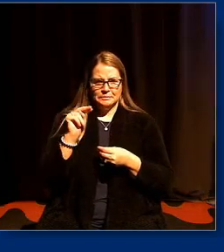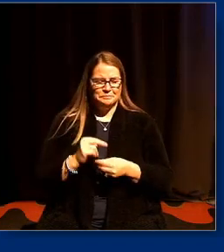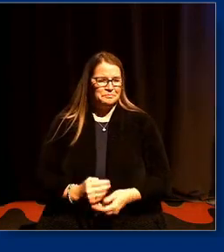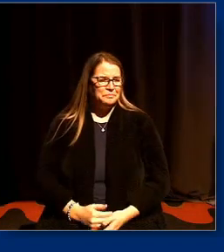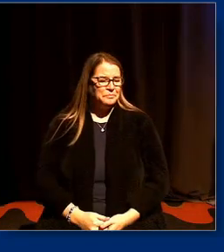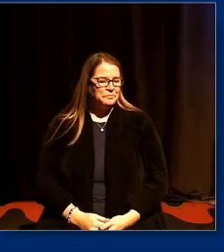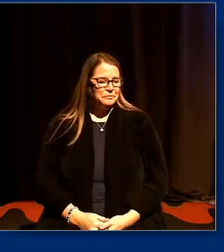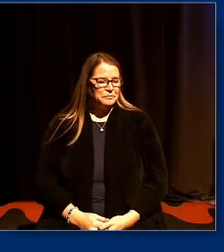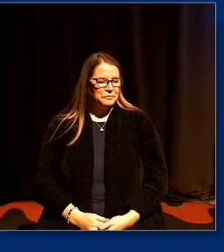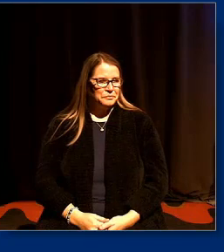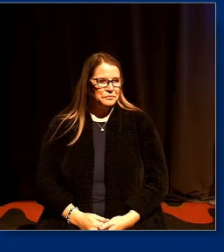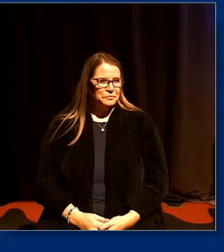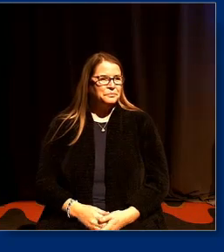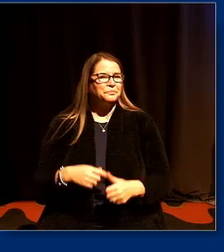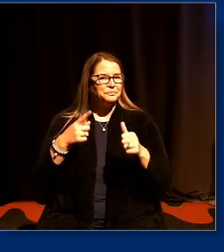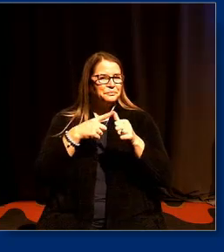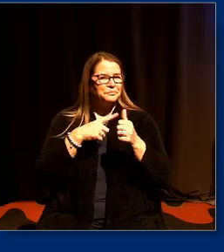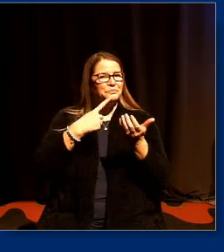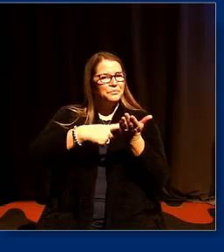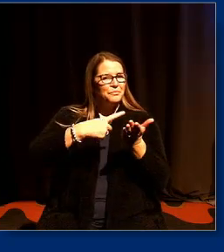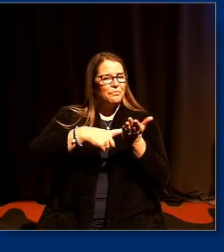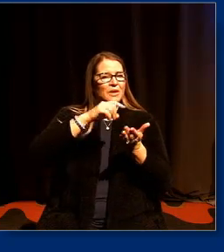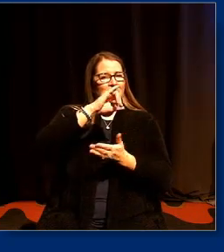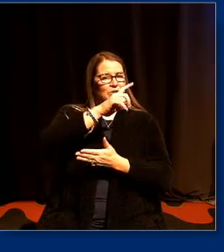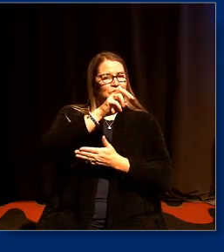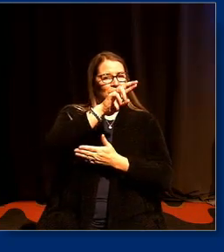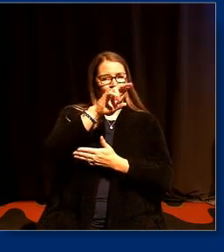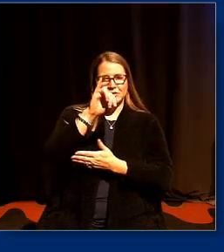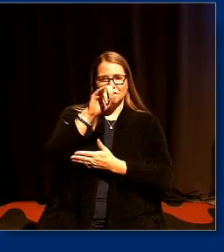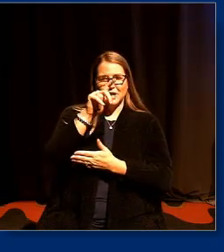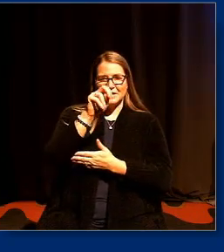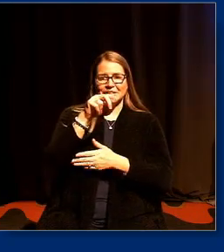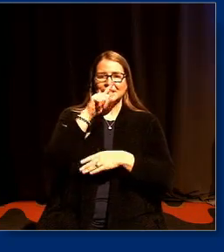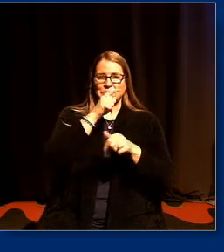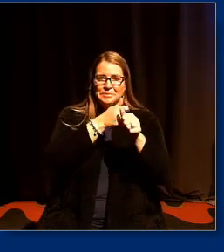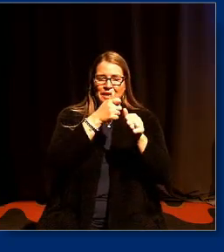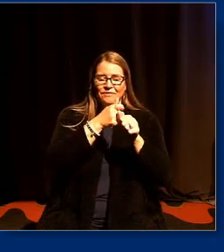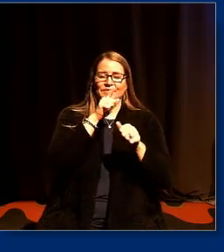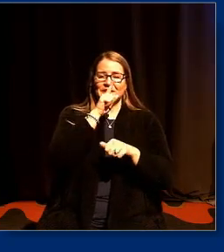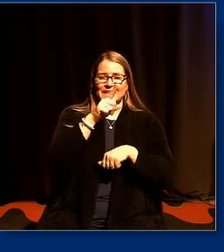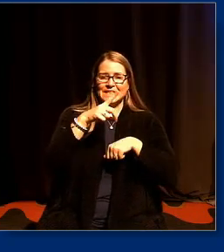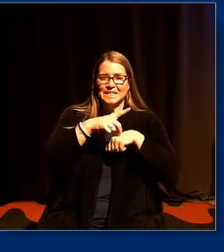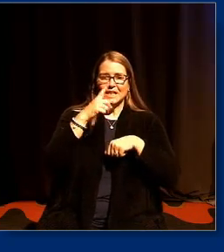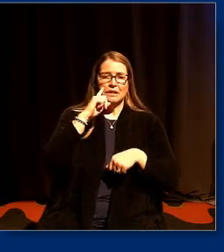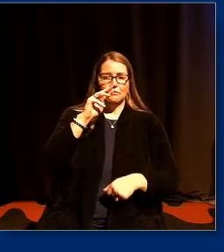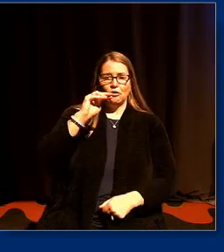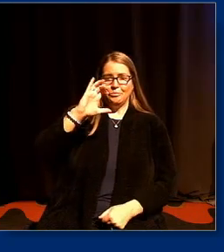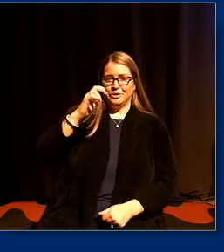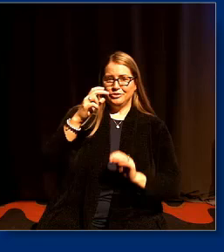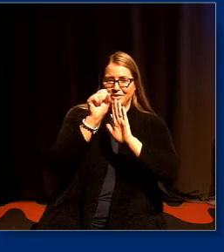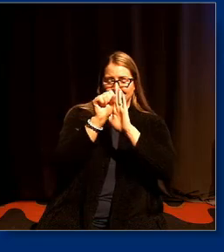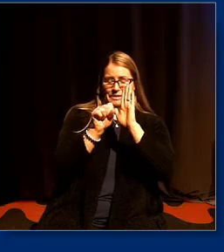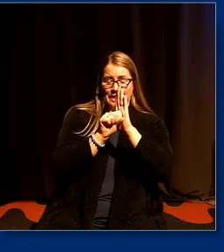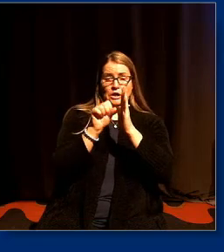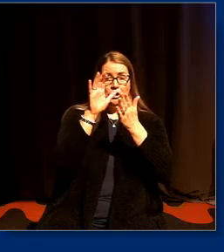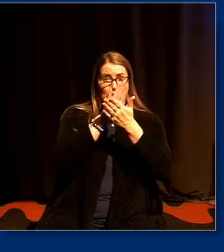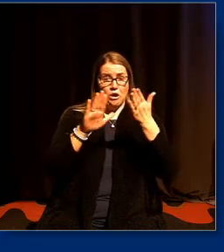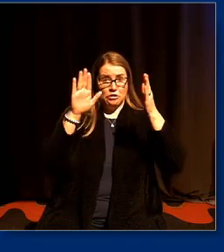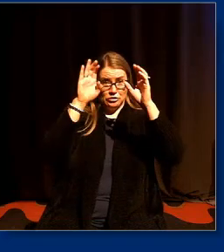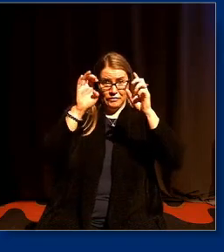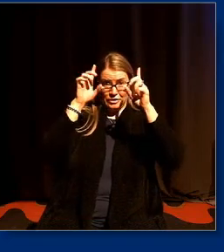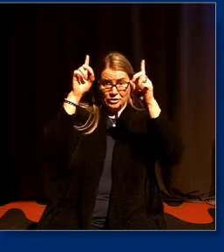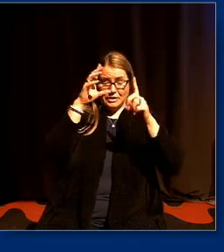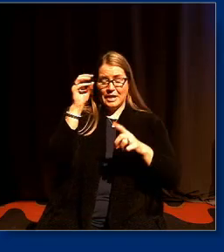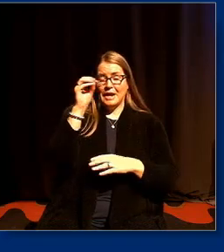speaking of Dr. Jorlando Jackson is the Dean of Michigan State University College of Education and